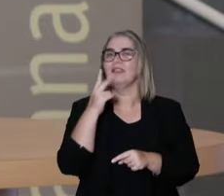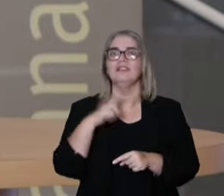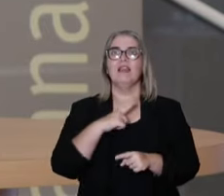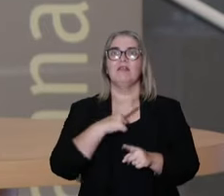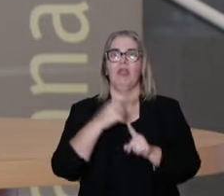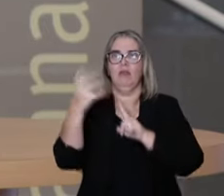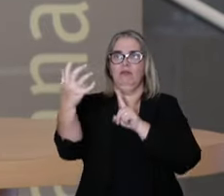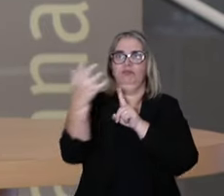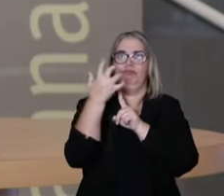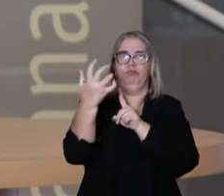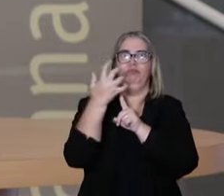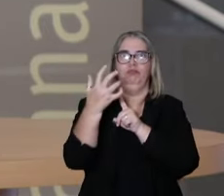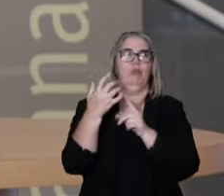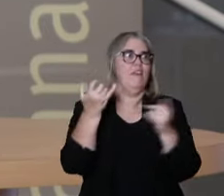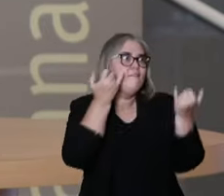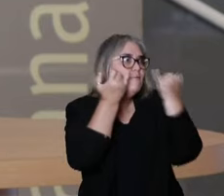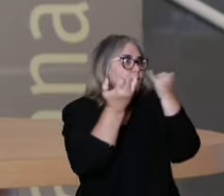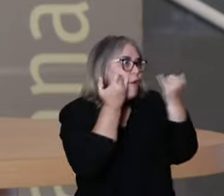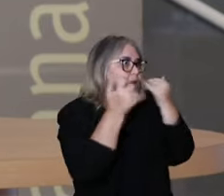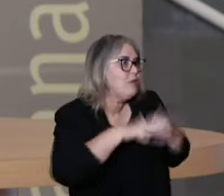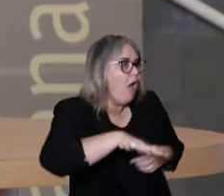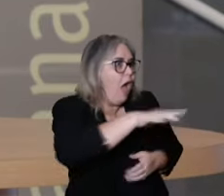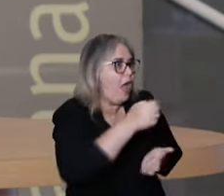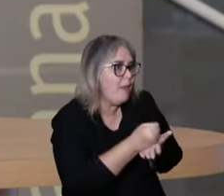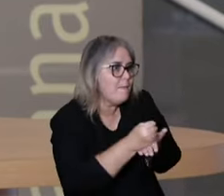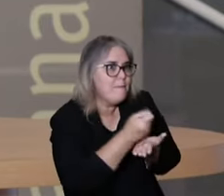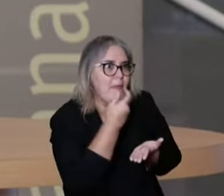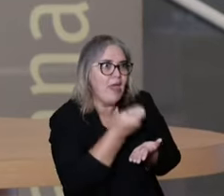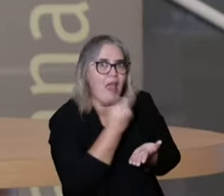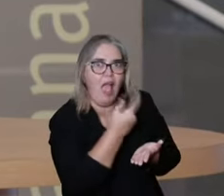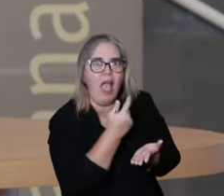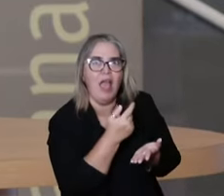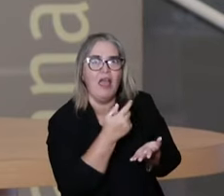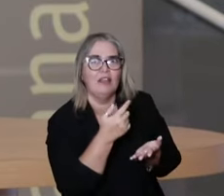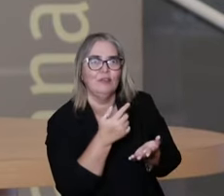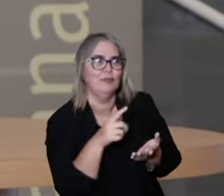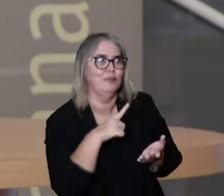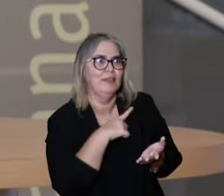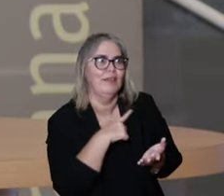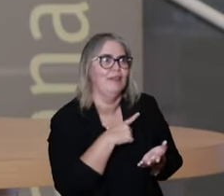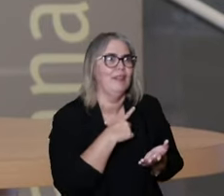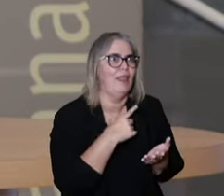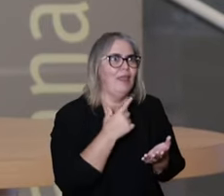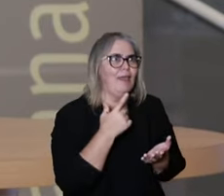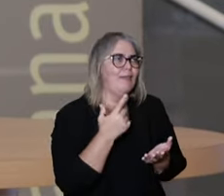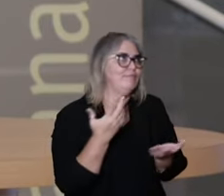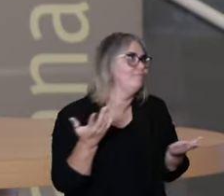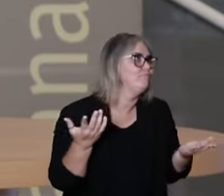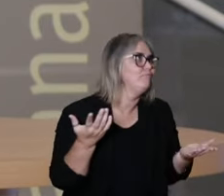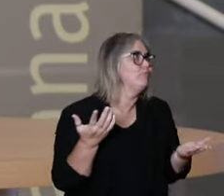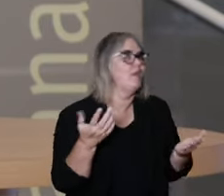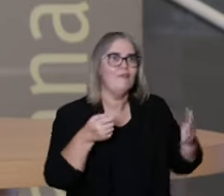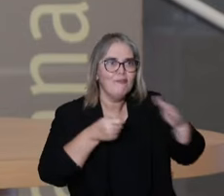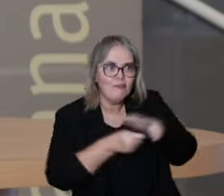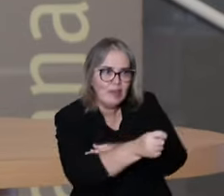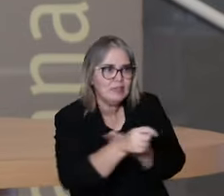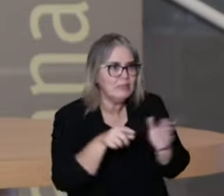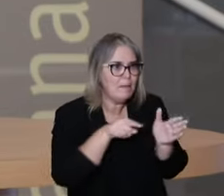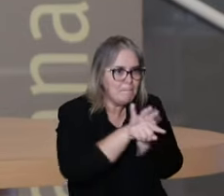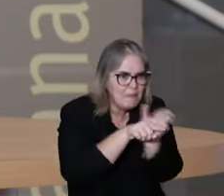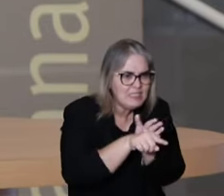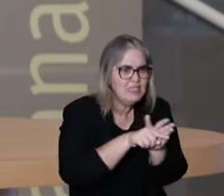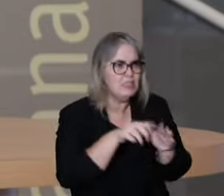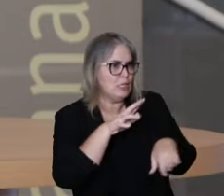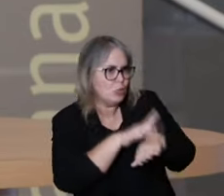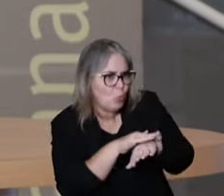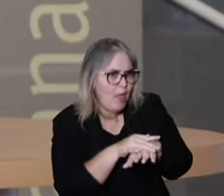Because we have a pressure of the market, of the pharmaceutical industry funding all of this, being biased.